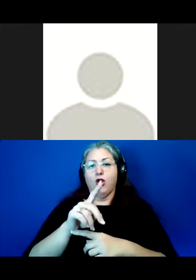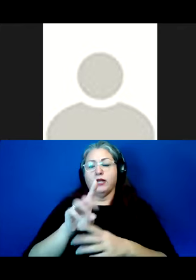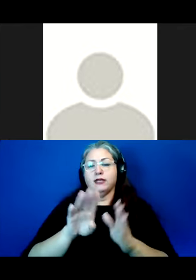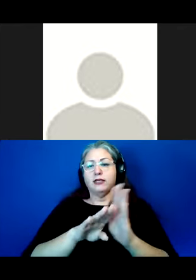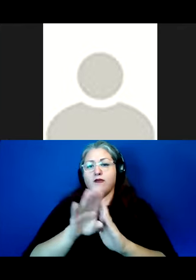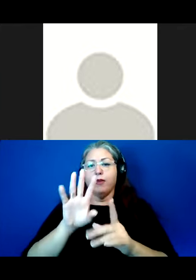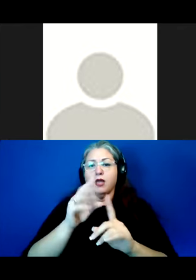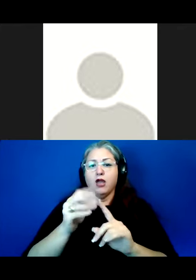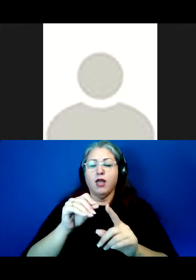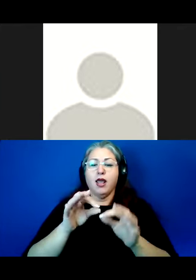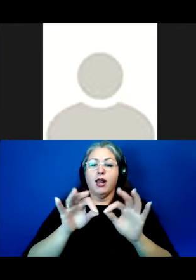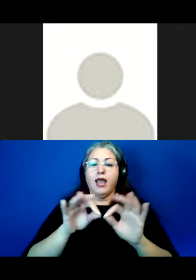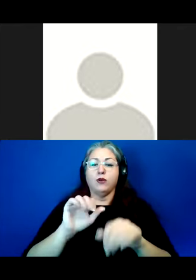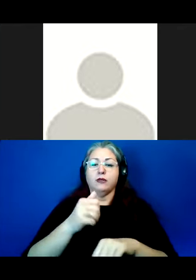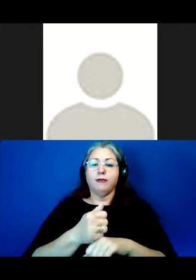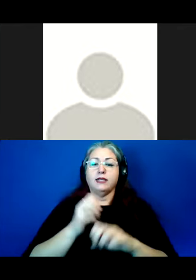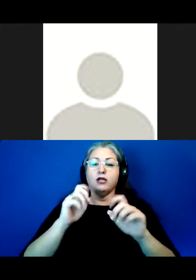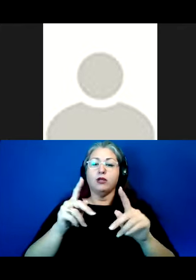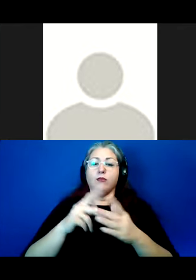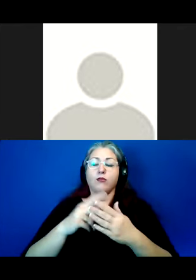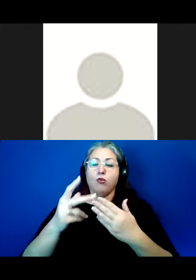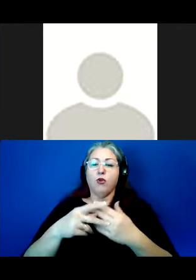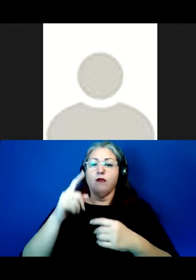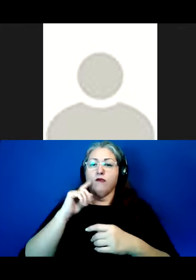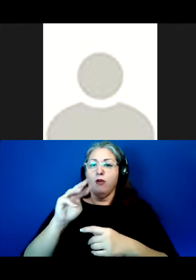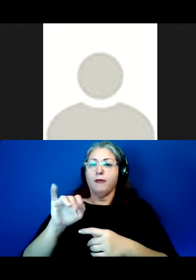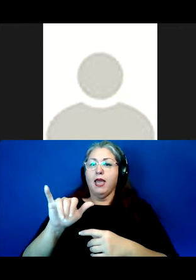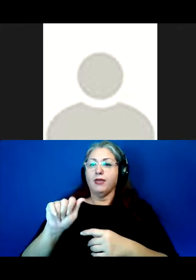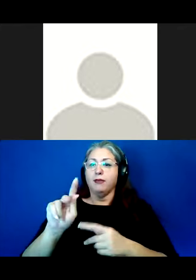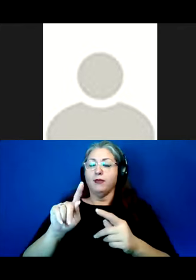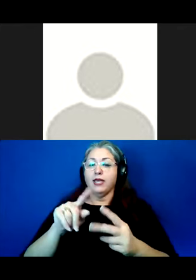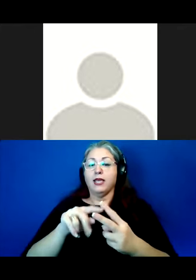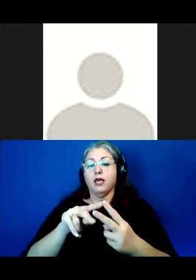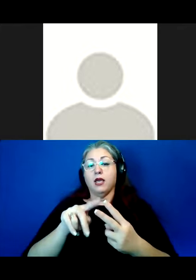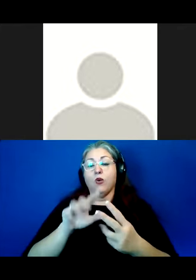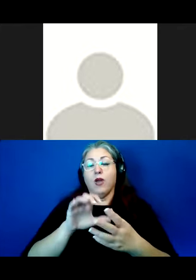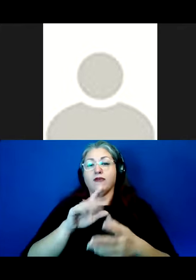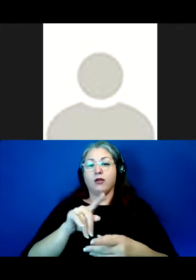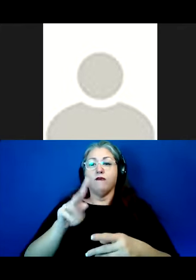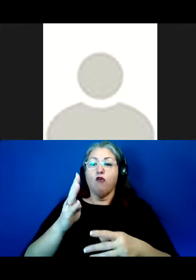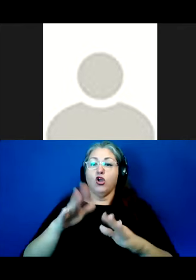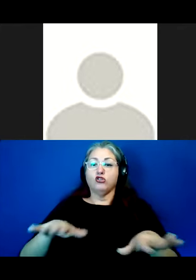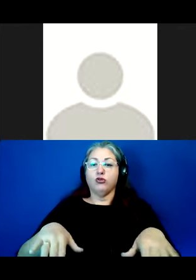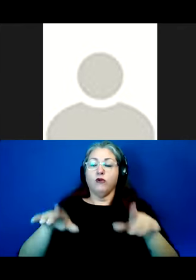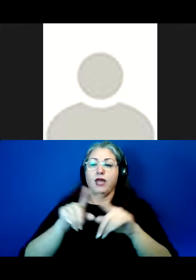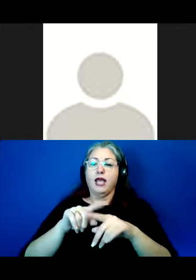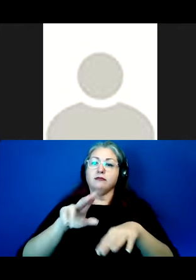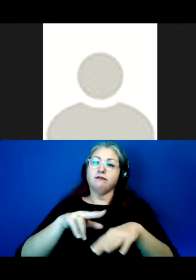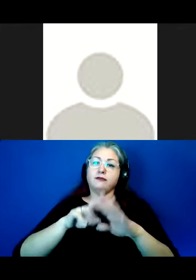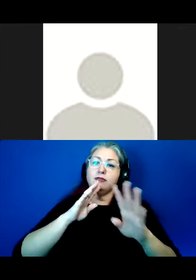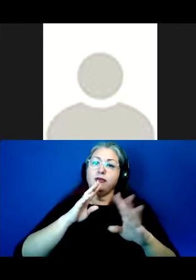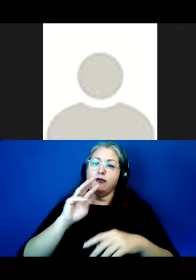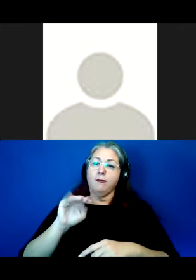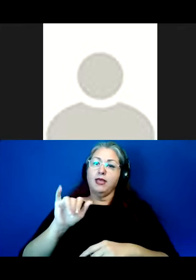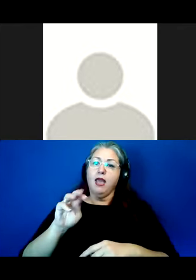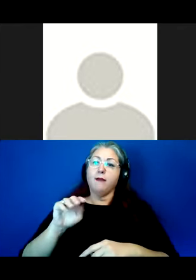culture and language-based educational programs for the Miamia people, and he and his wife Karen also raised their four children as native speakers of Miamia.